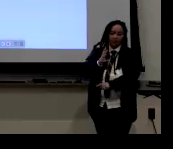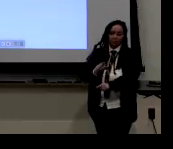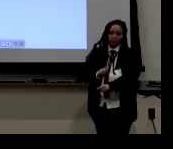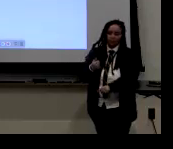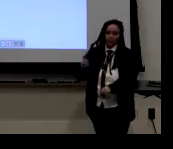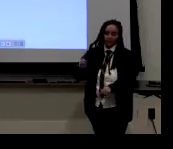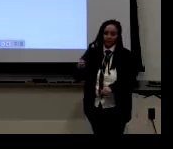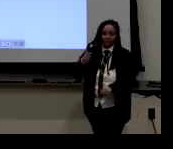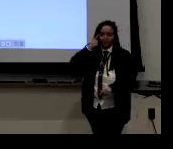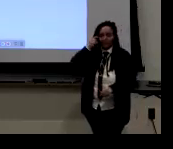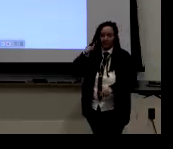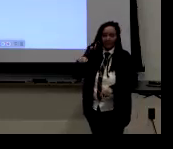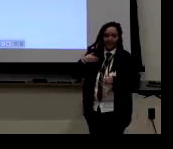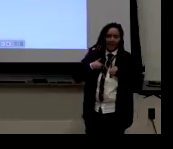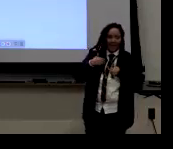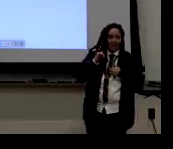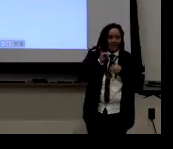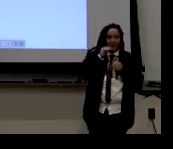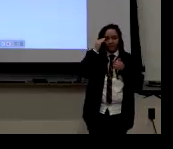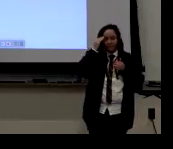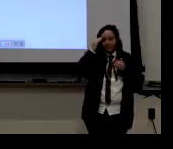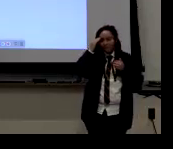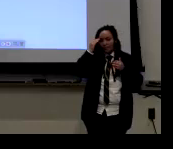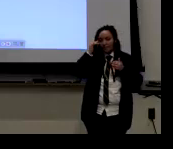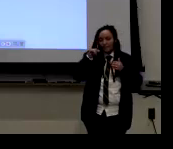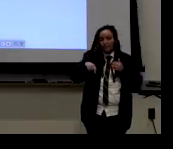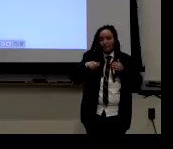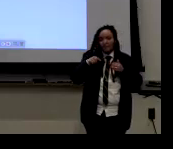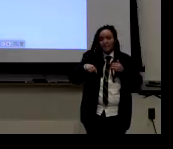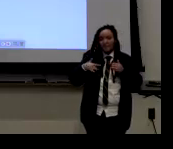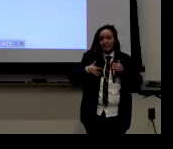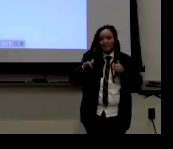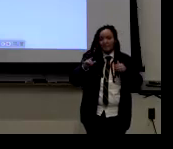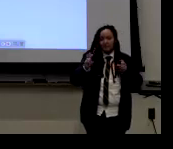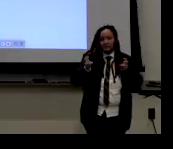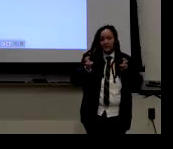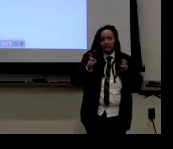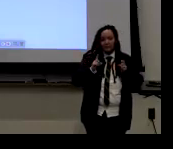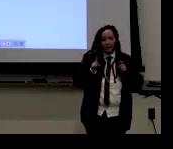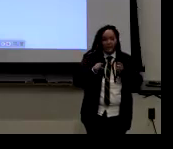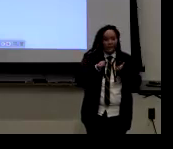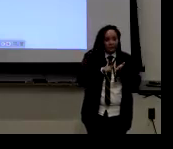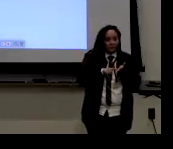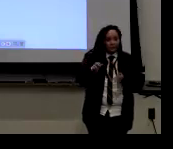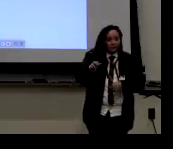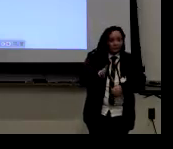So, I think that's a topic that should be researched by itself when it comes to transgendered people.